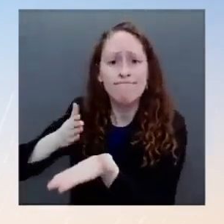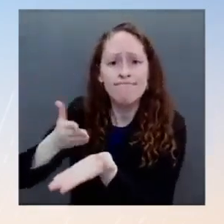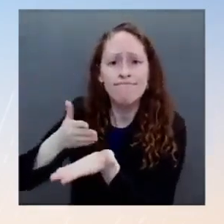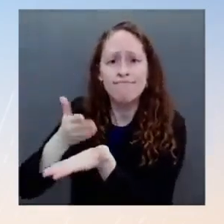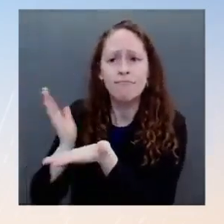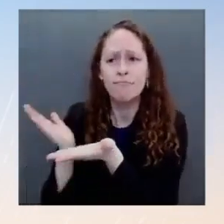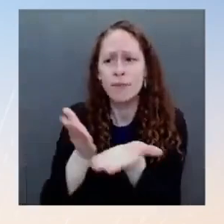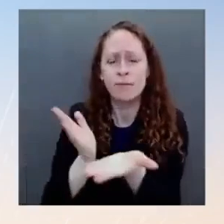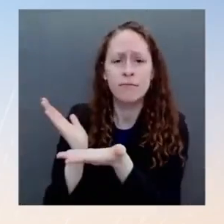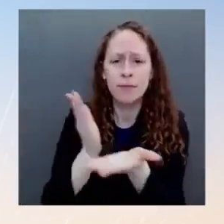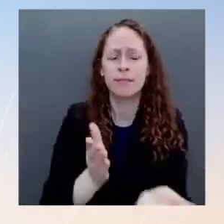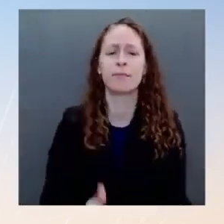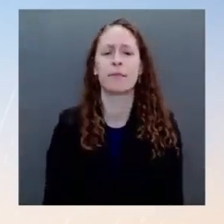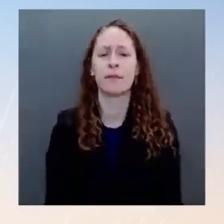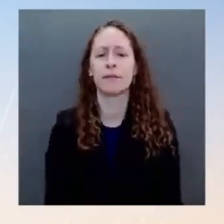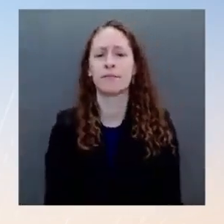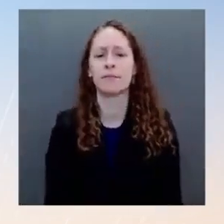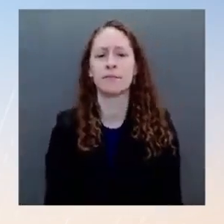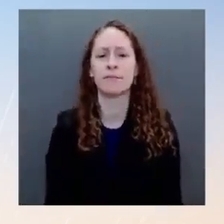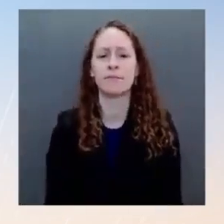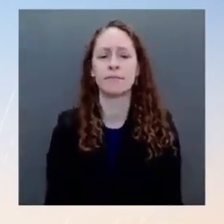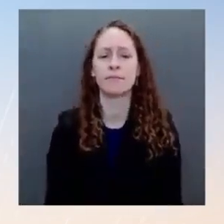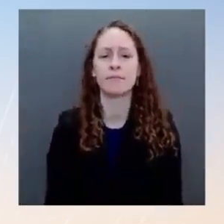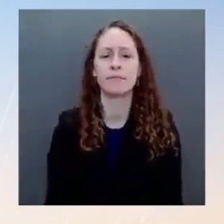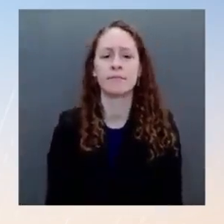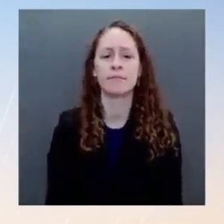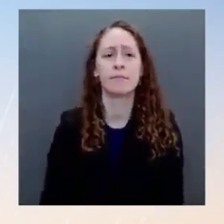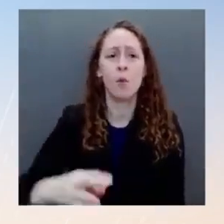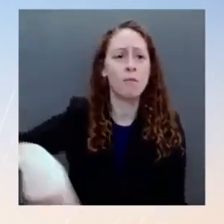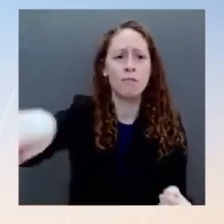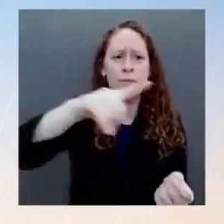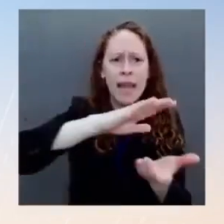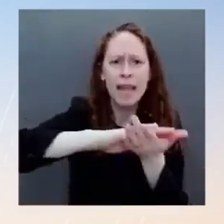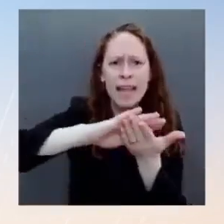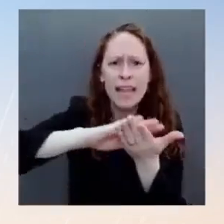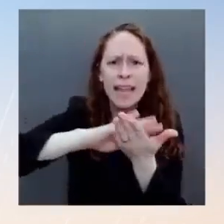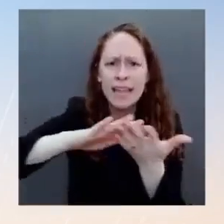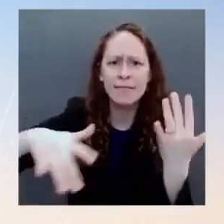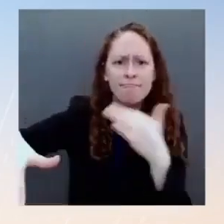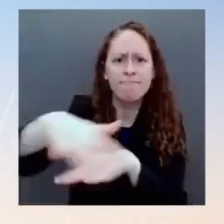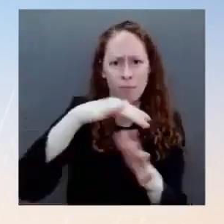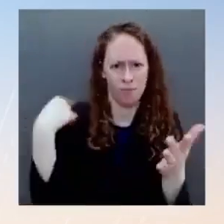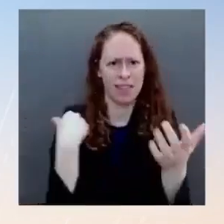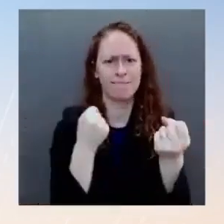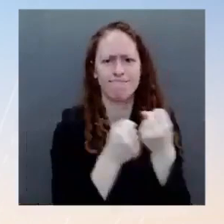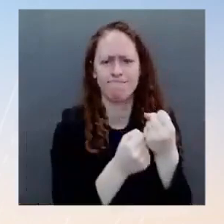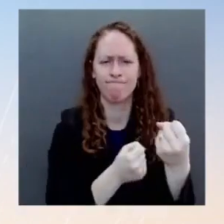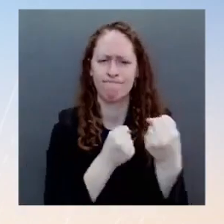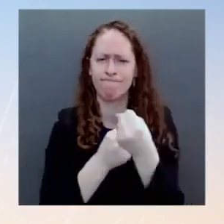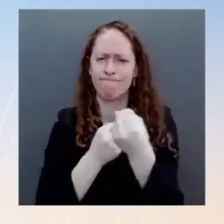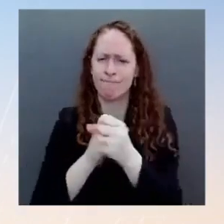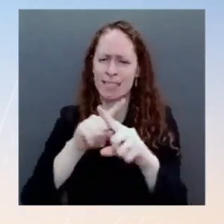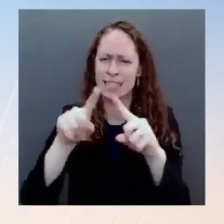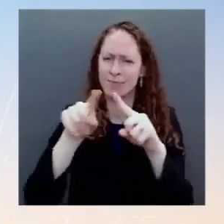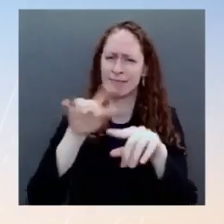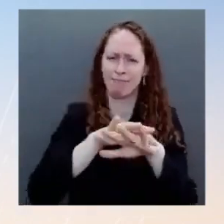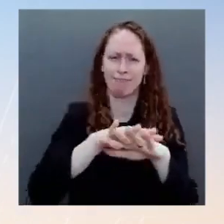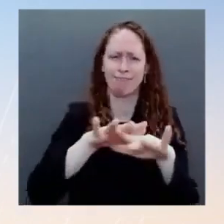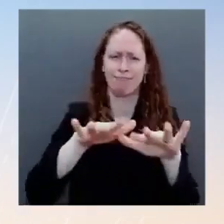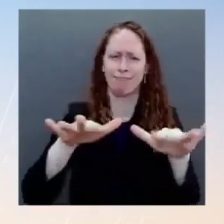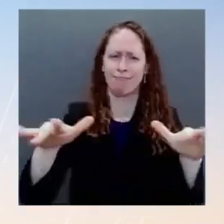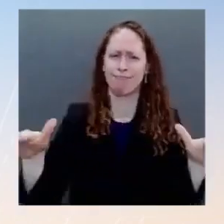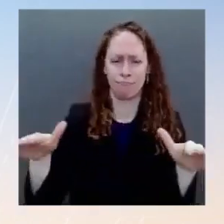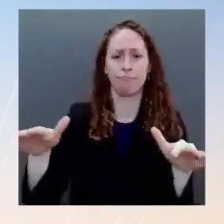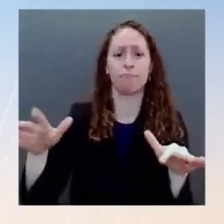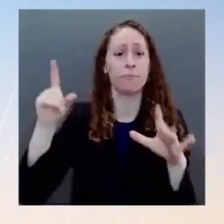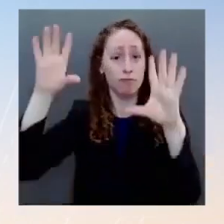expansion of our FEMA policy to permit funding to states who elect to use their National Guard troops to fill these critical support roles